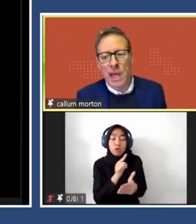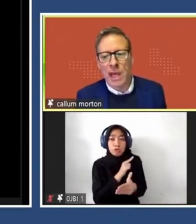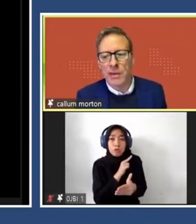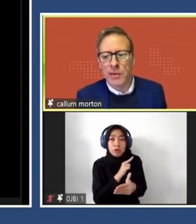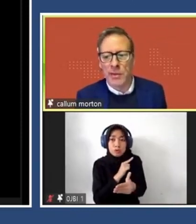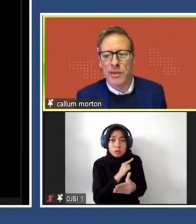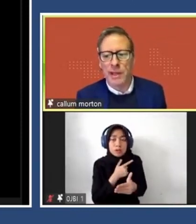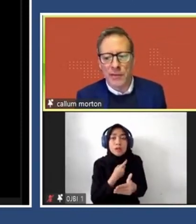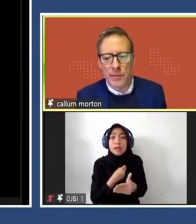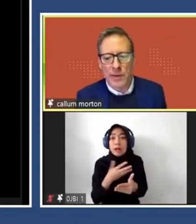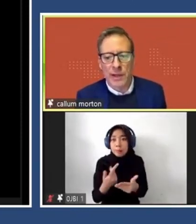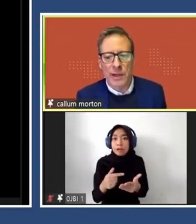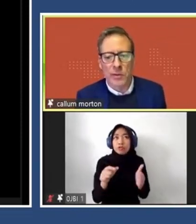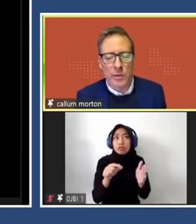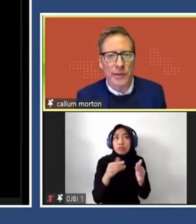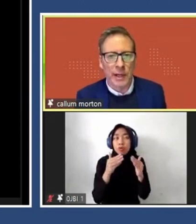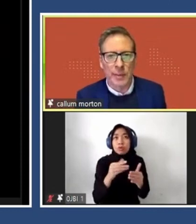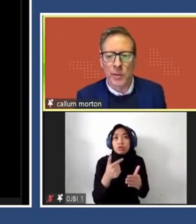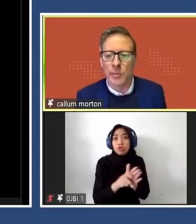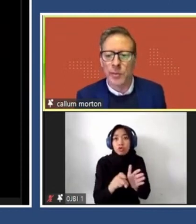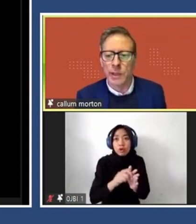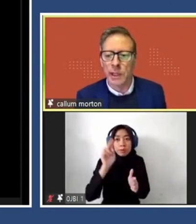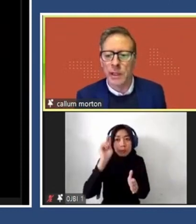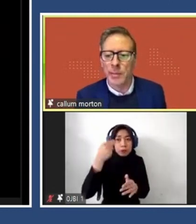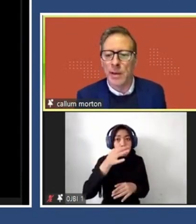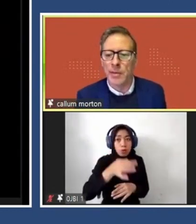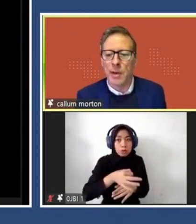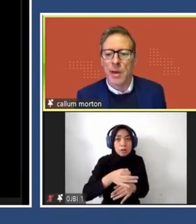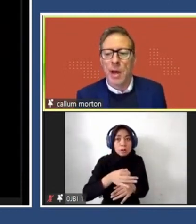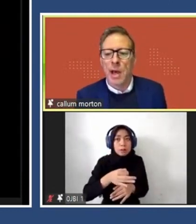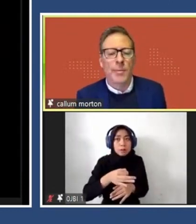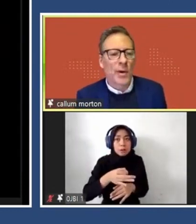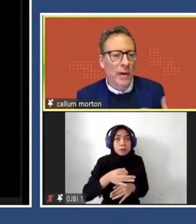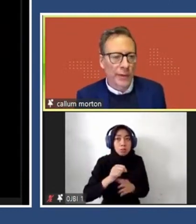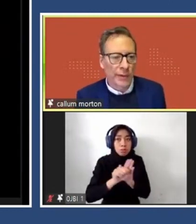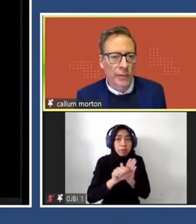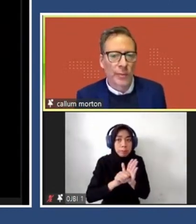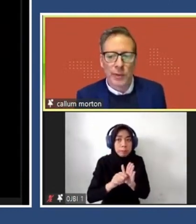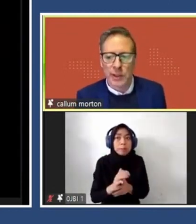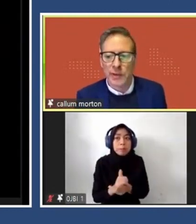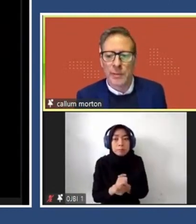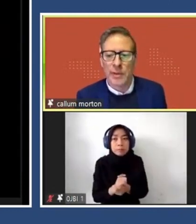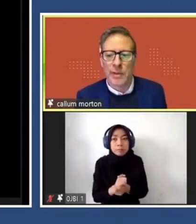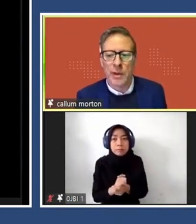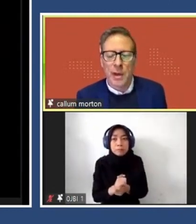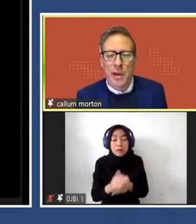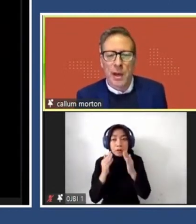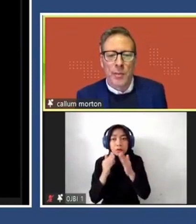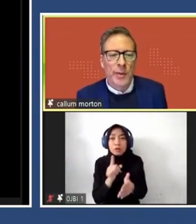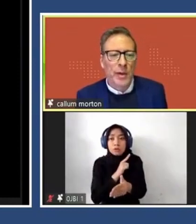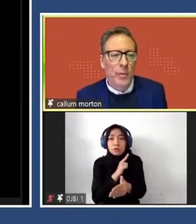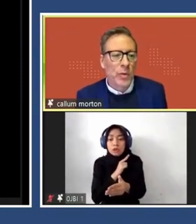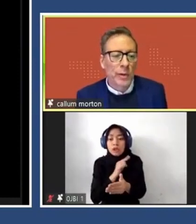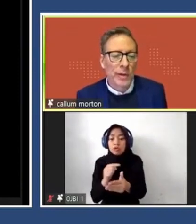councils and state governments. And I can talk about that a bit more broadly later, perhaps, and private through building developments.